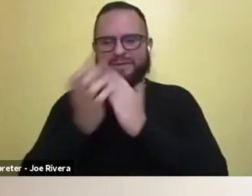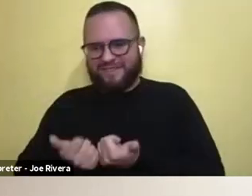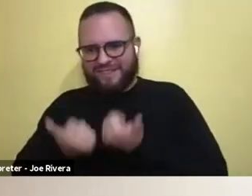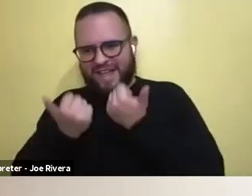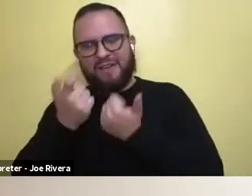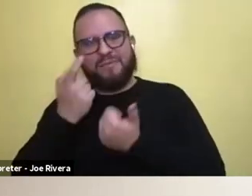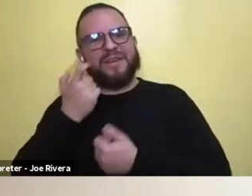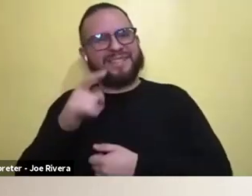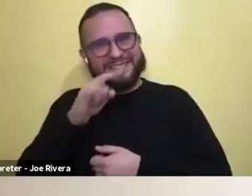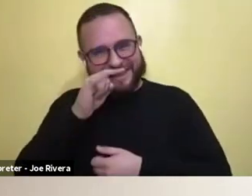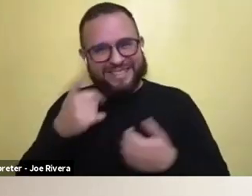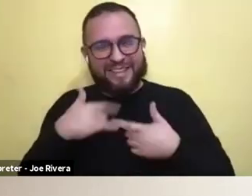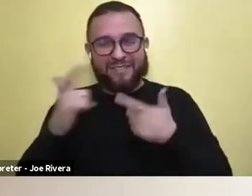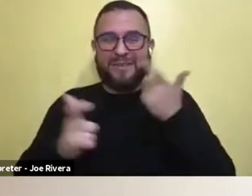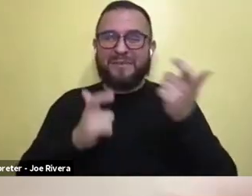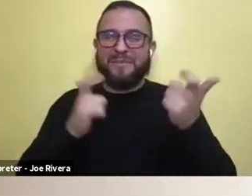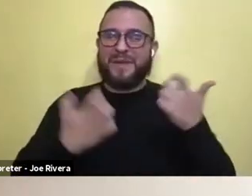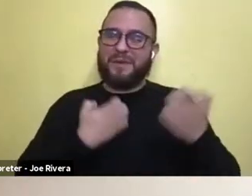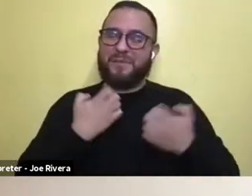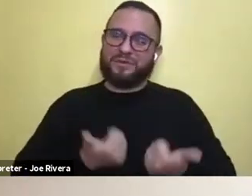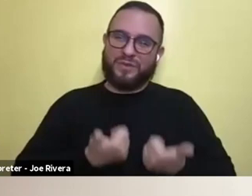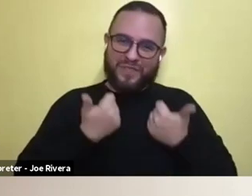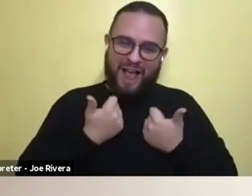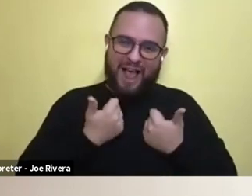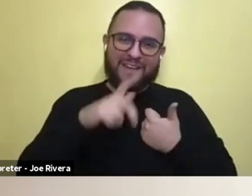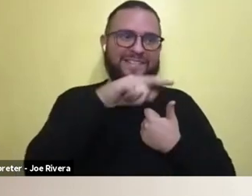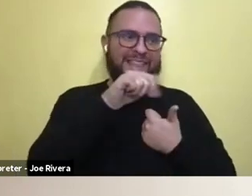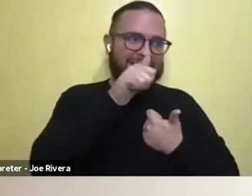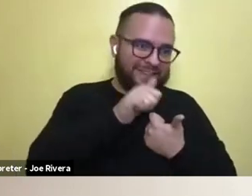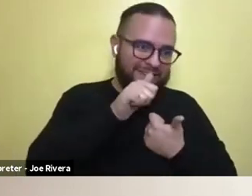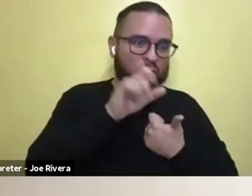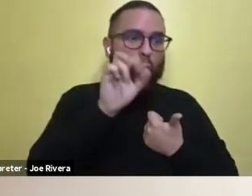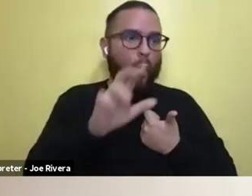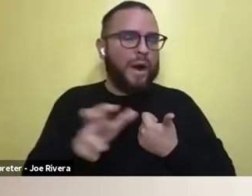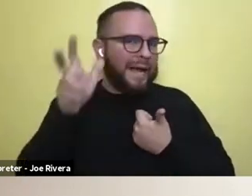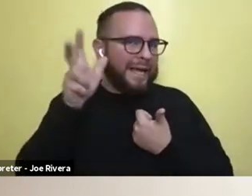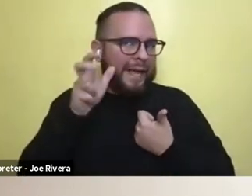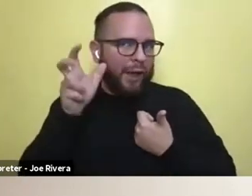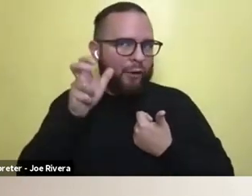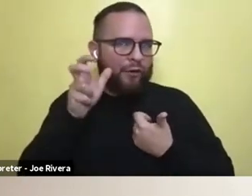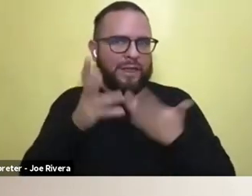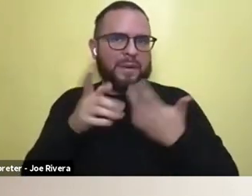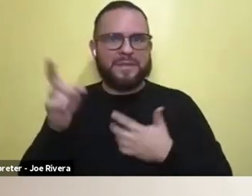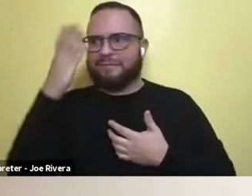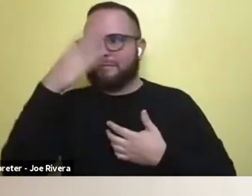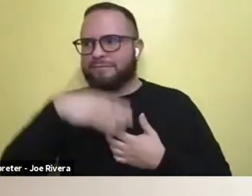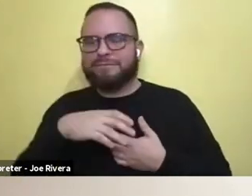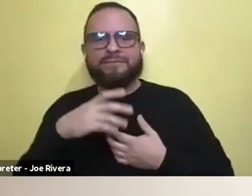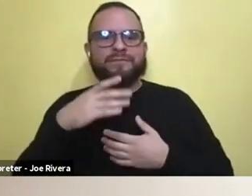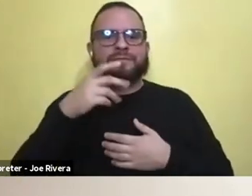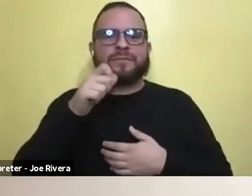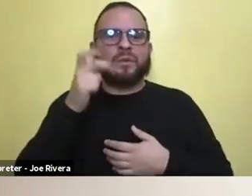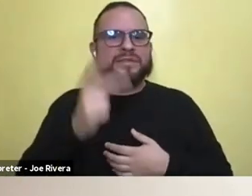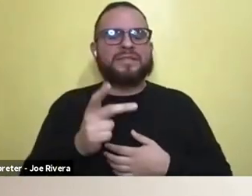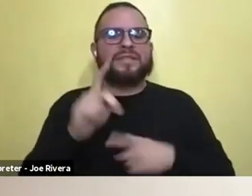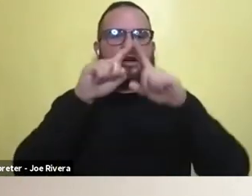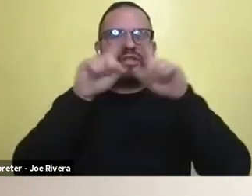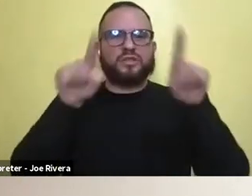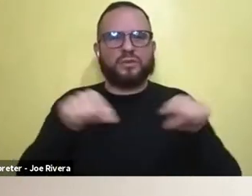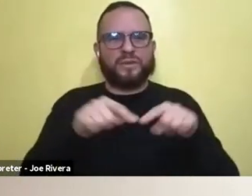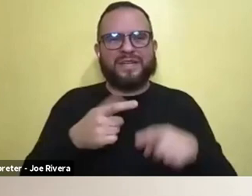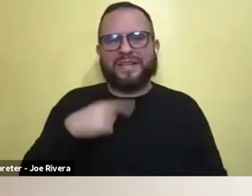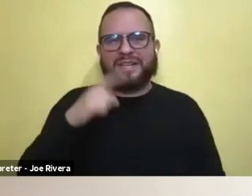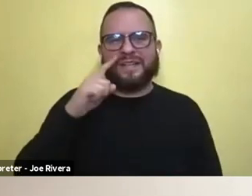lives. They deal with things or they're hearing about things that they don't see on screen. I think Kamiya mentioned, you know, a lot of kids TV being,